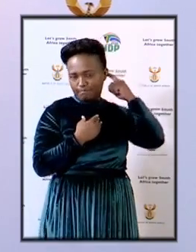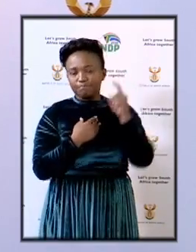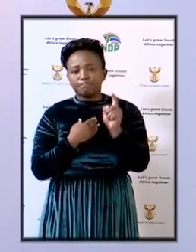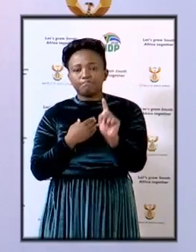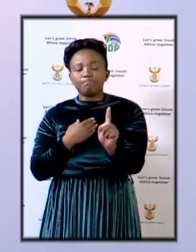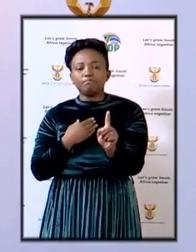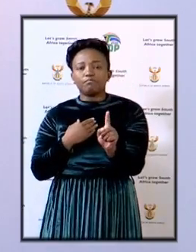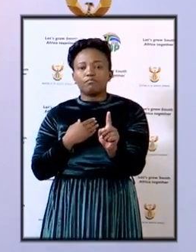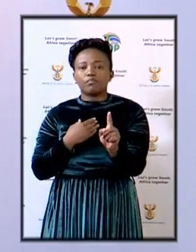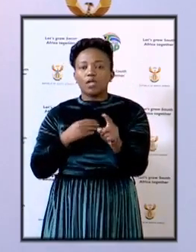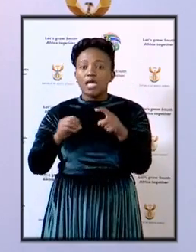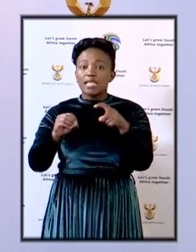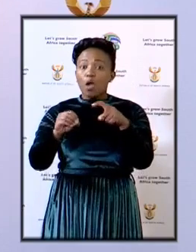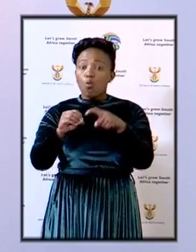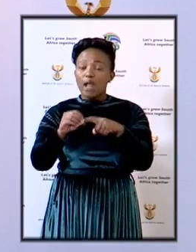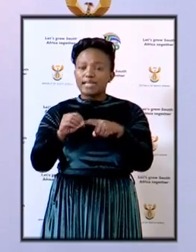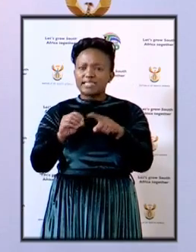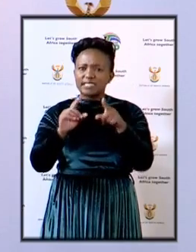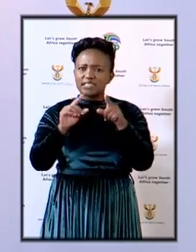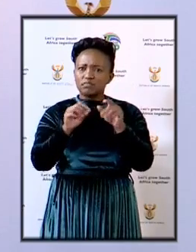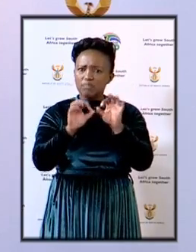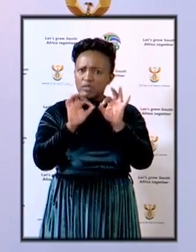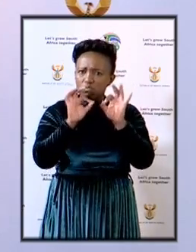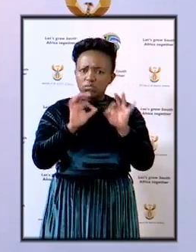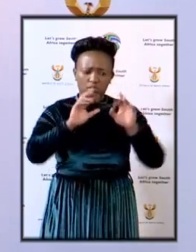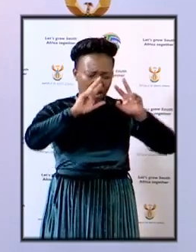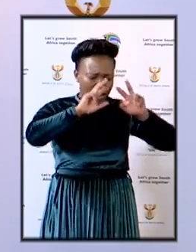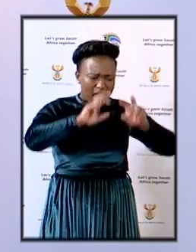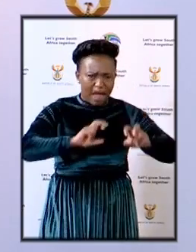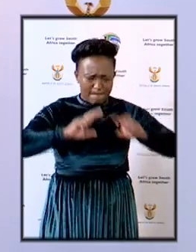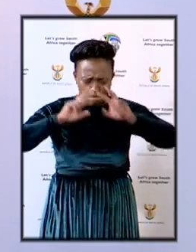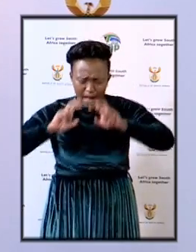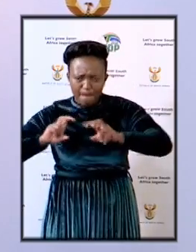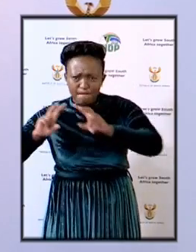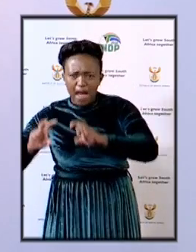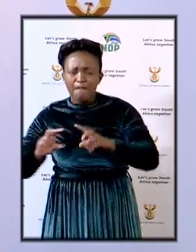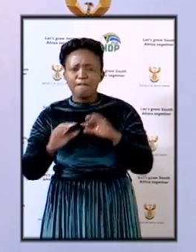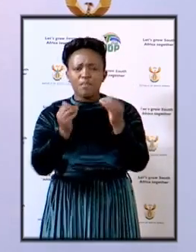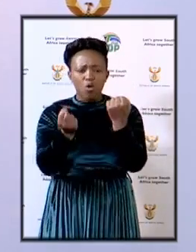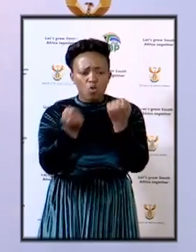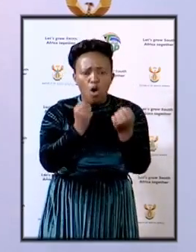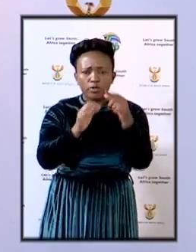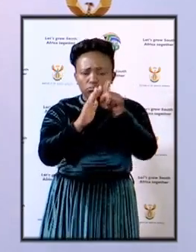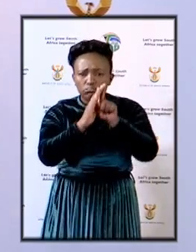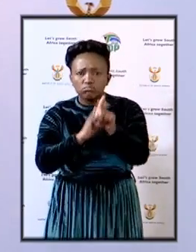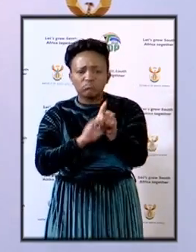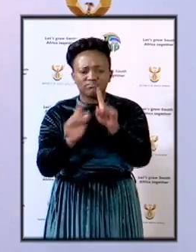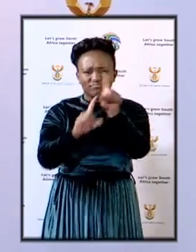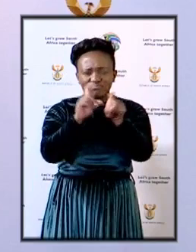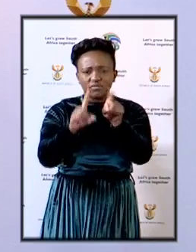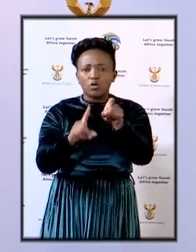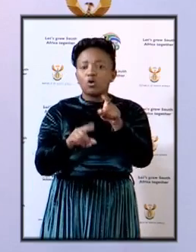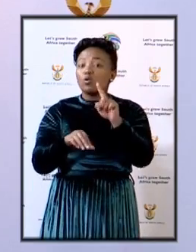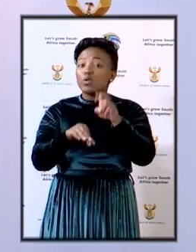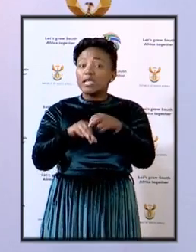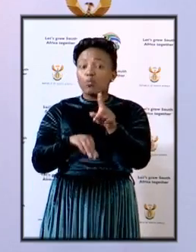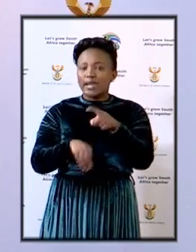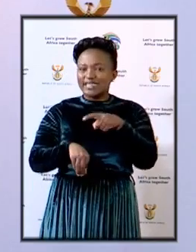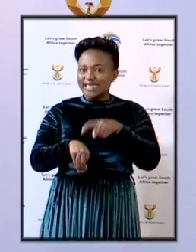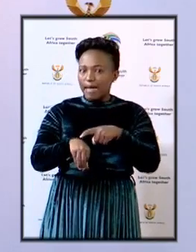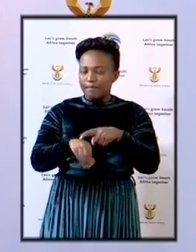that quality investigations and prosecutions regrettably need time and patience.